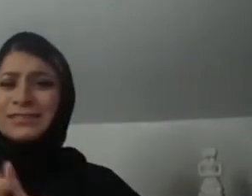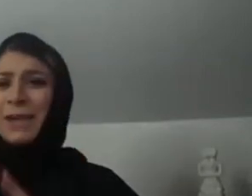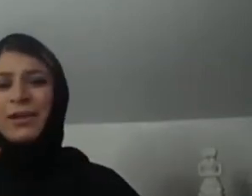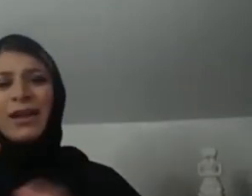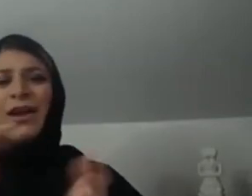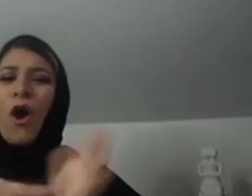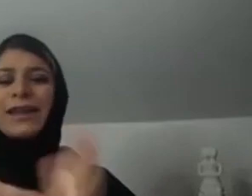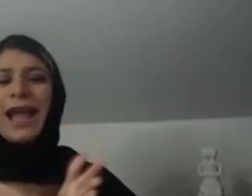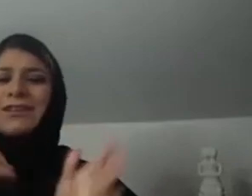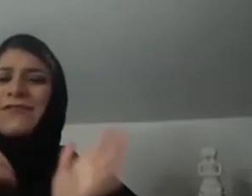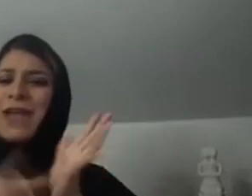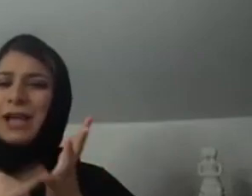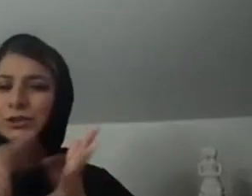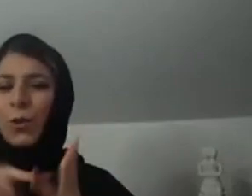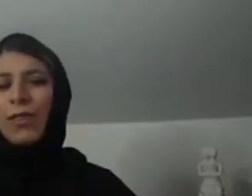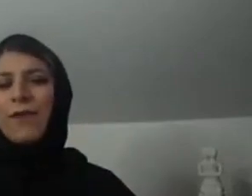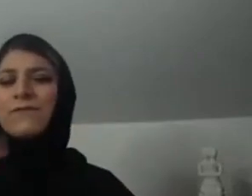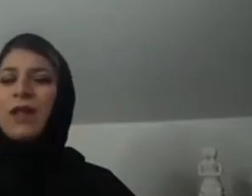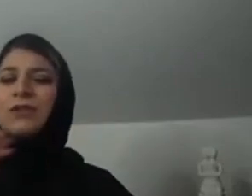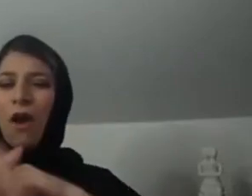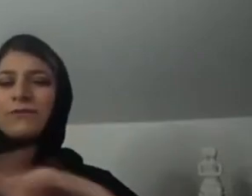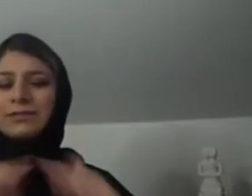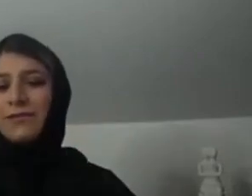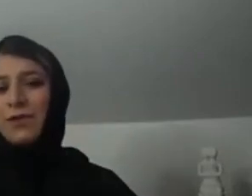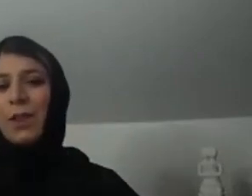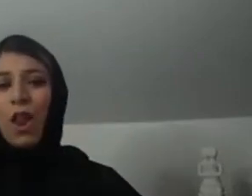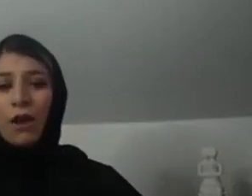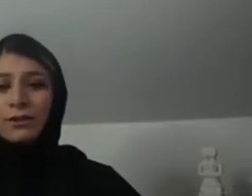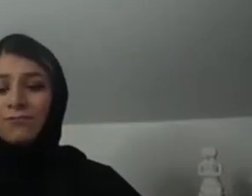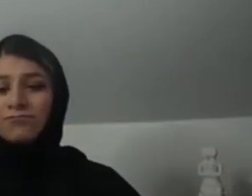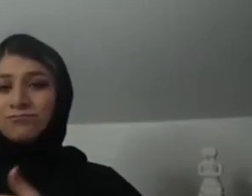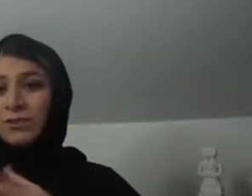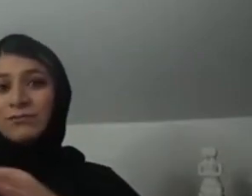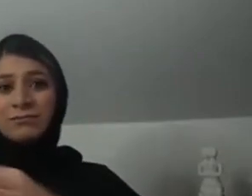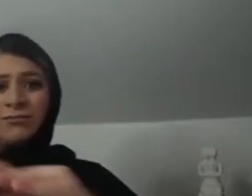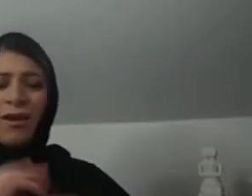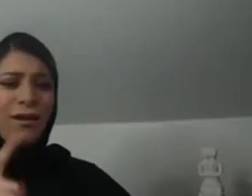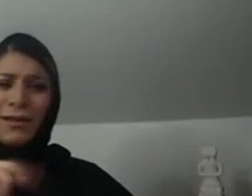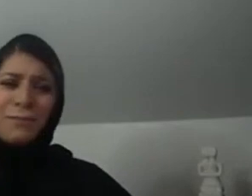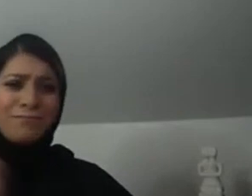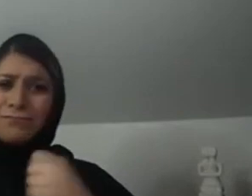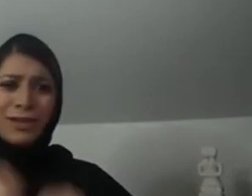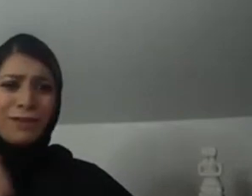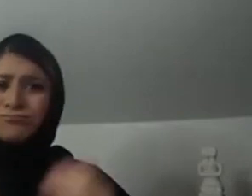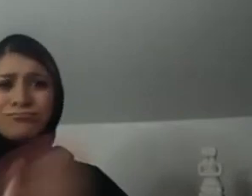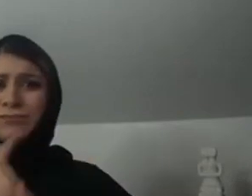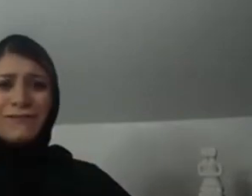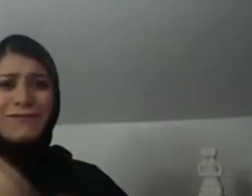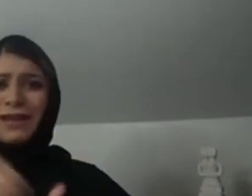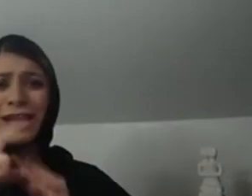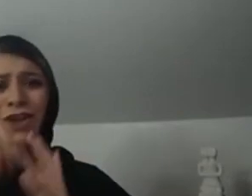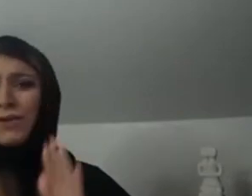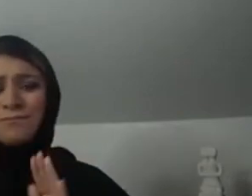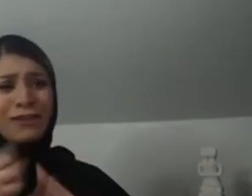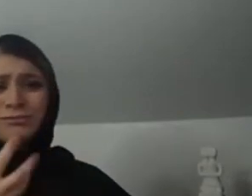know, you can do anything that you put your mind to. I was lucky enough to work with VSO overseas. I went to London